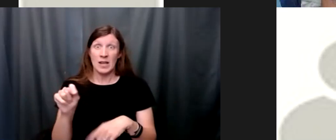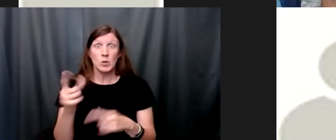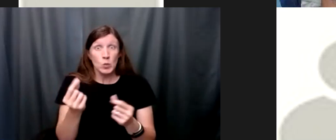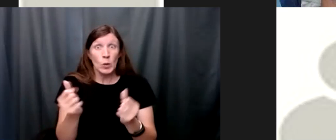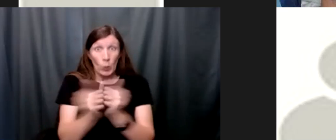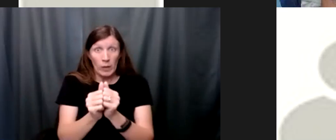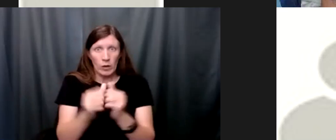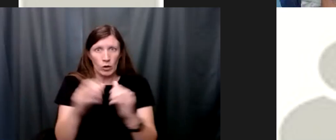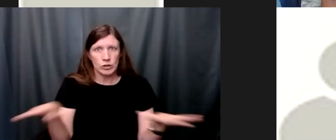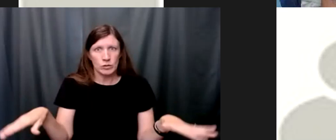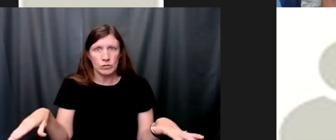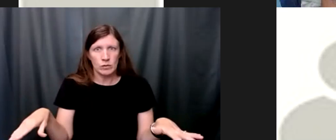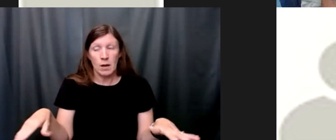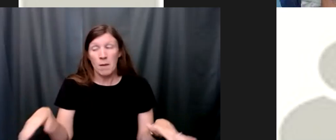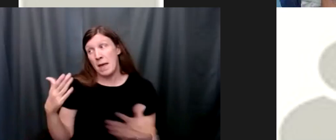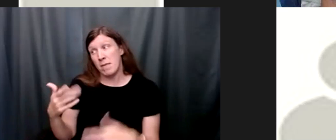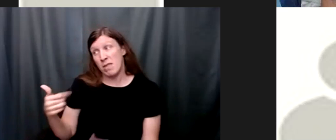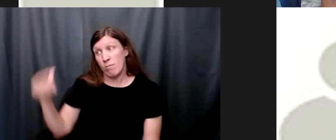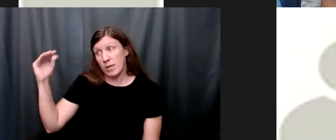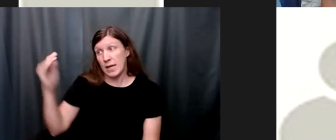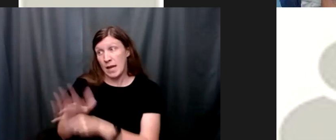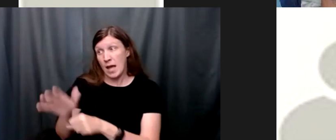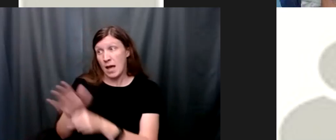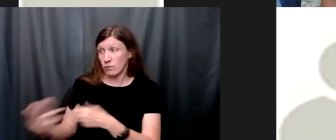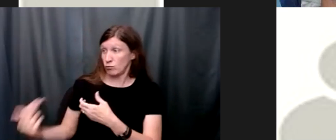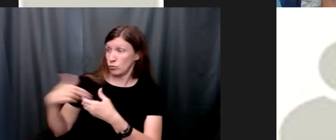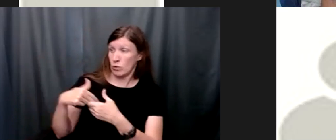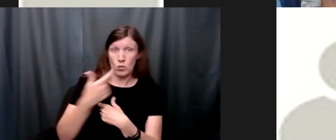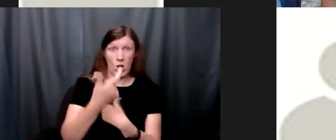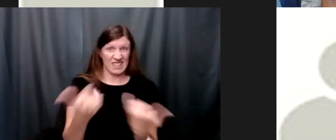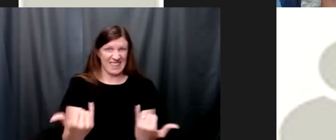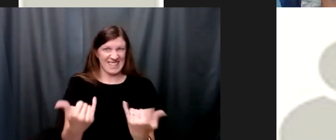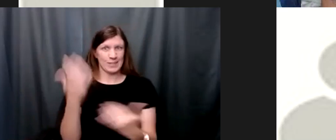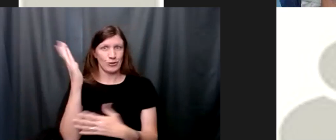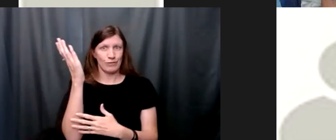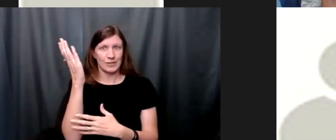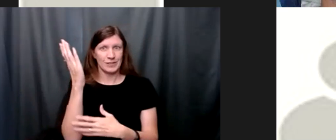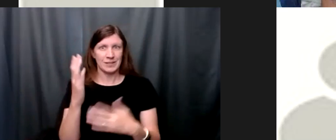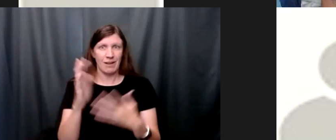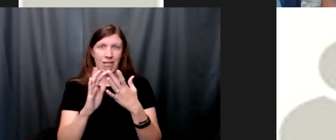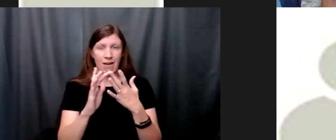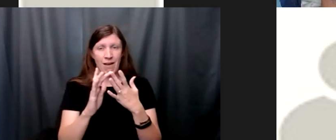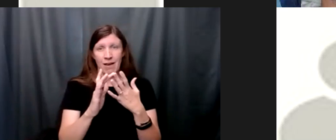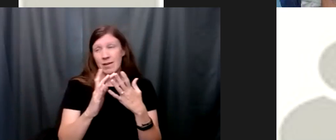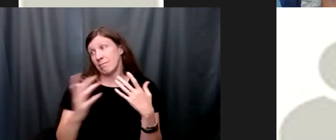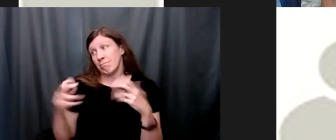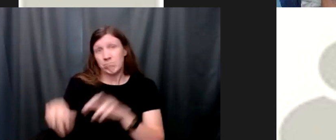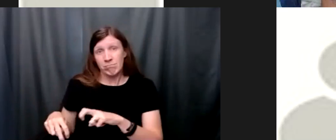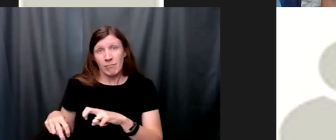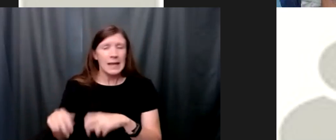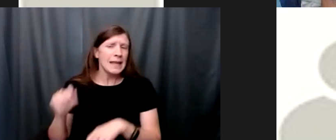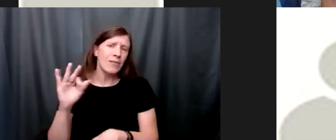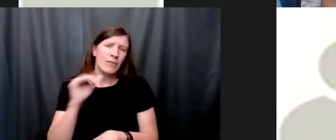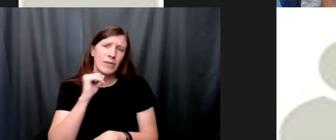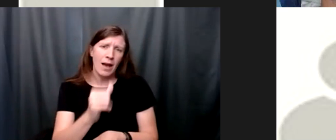and maybe they're big enough to watch with you the service and if not you can always watch on demand